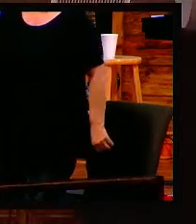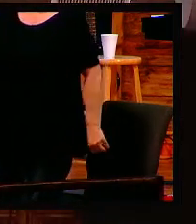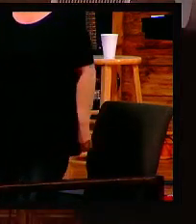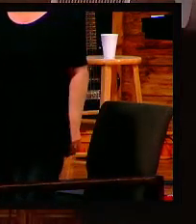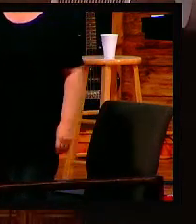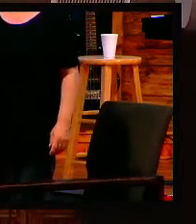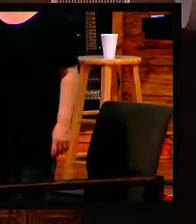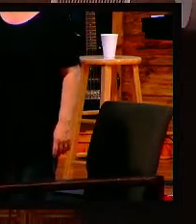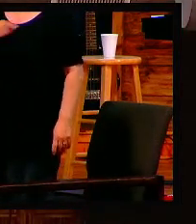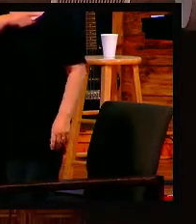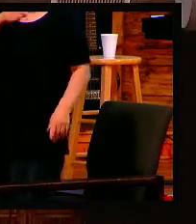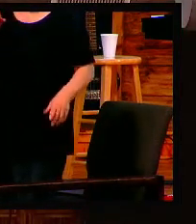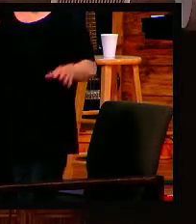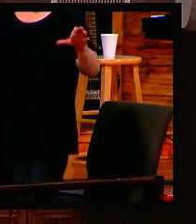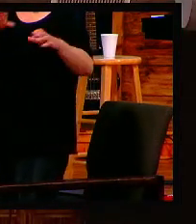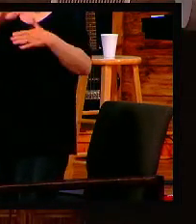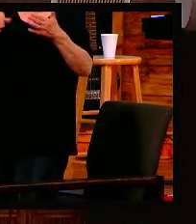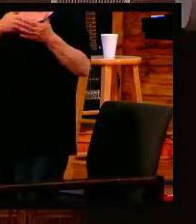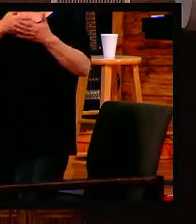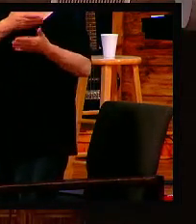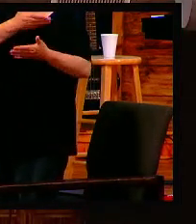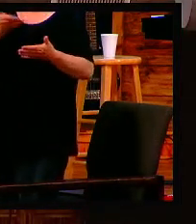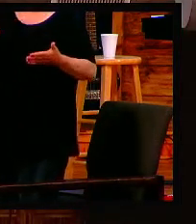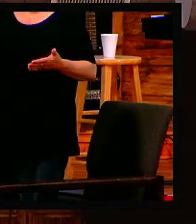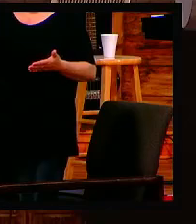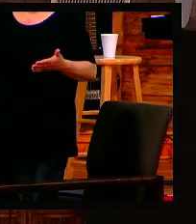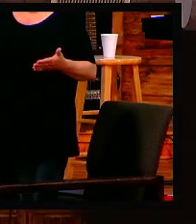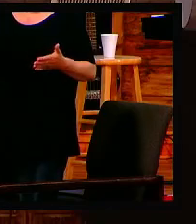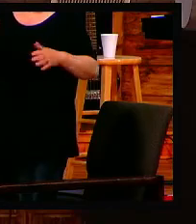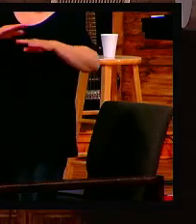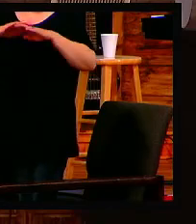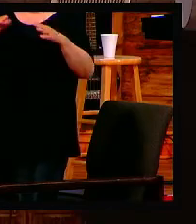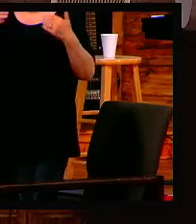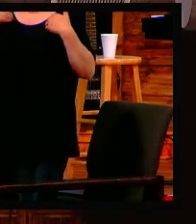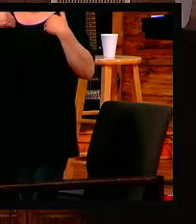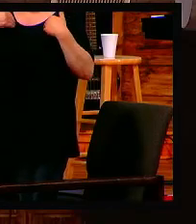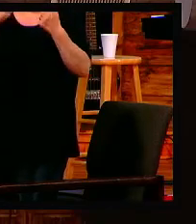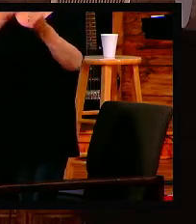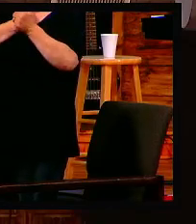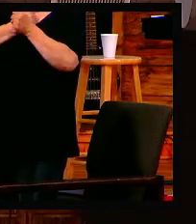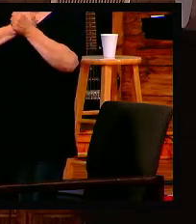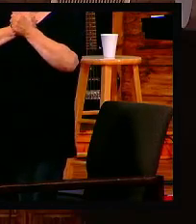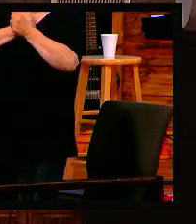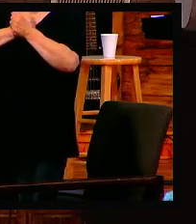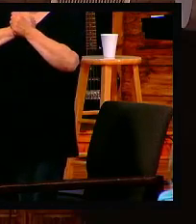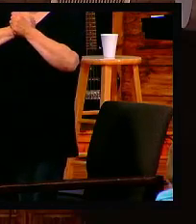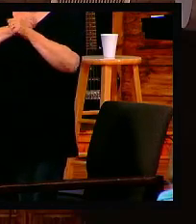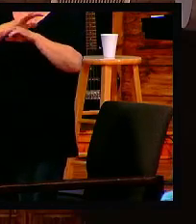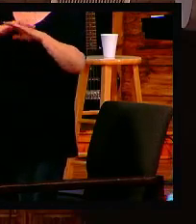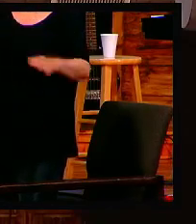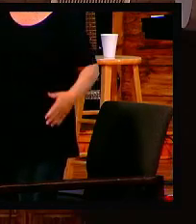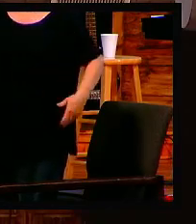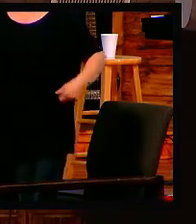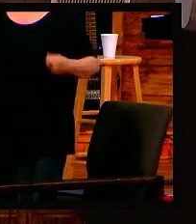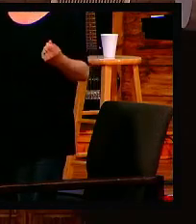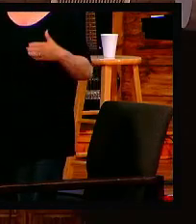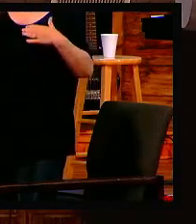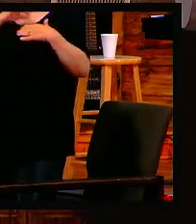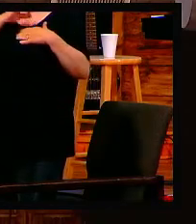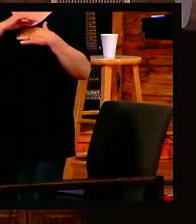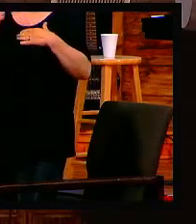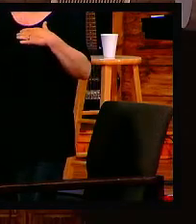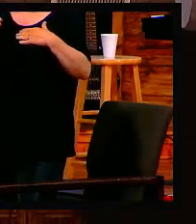have not love and it profits you nothing. You can be busy in religion. You can be busy in church and ministries and local,